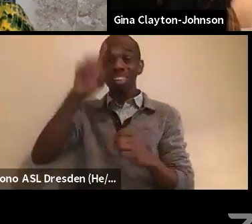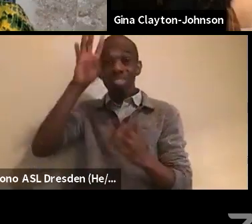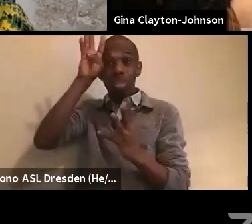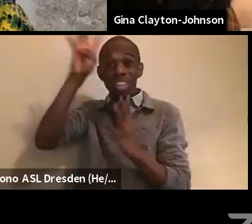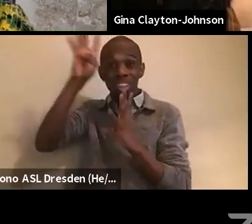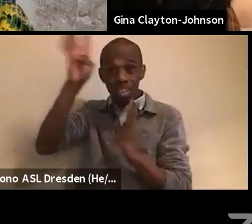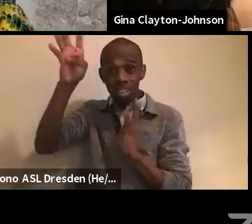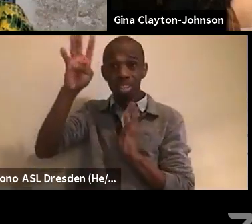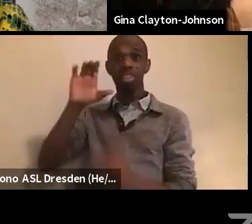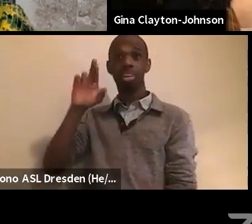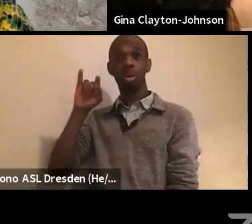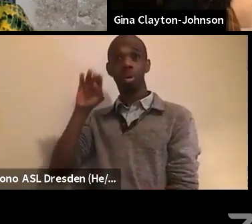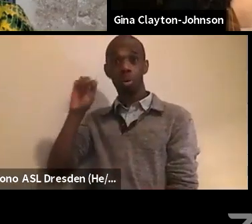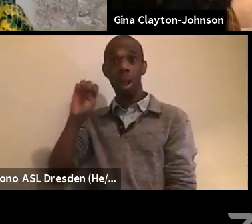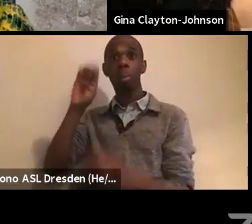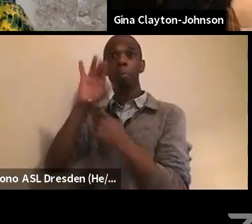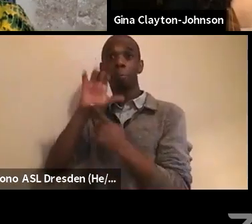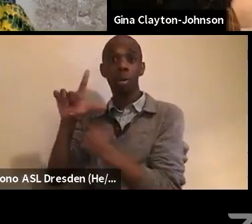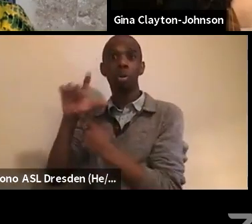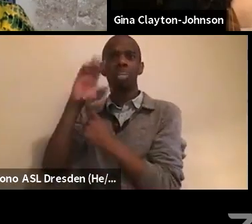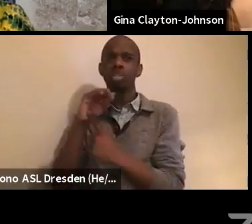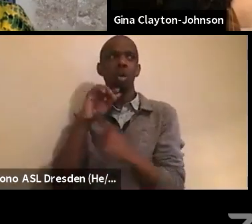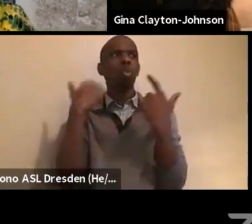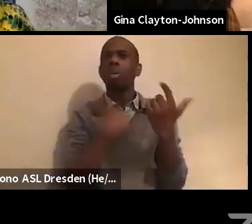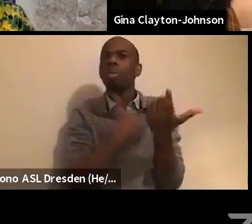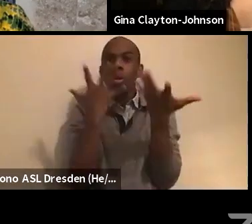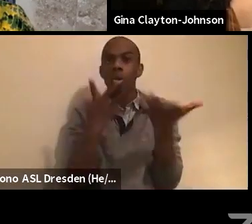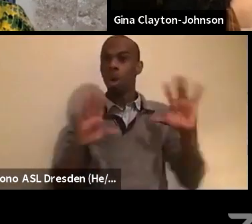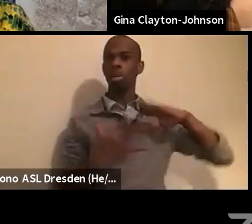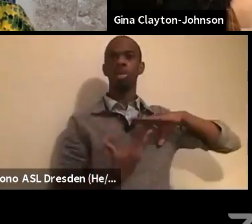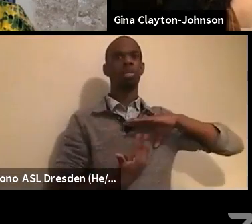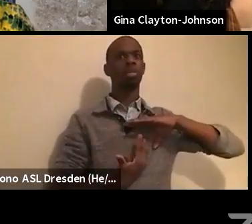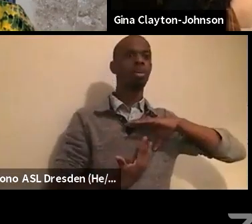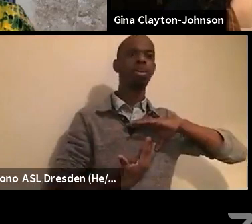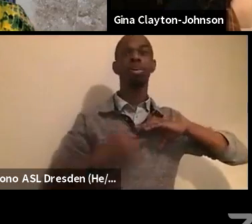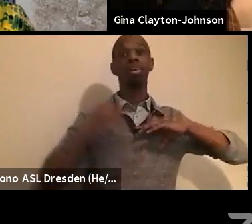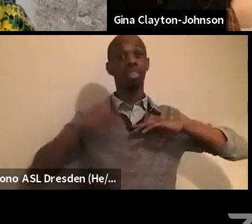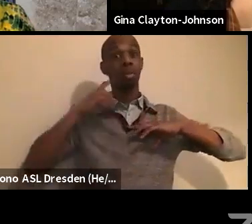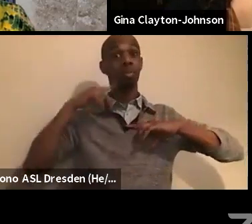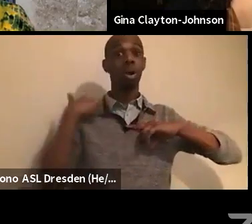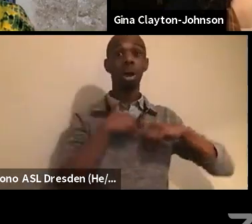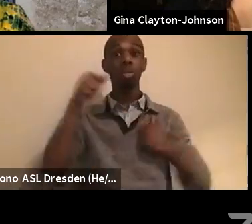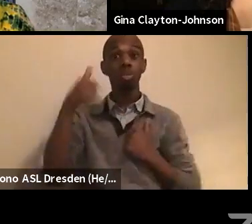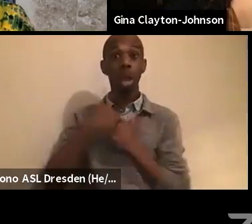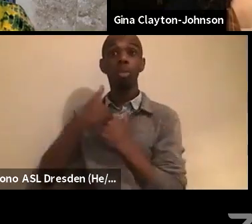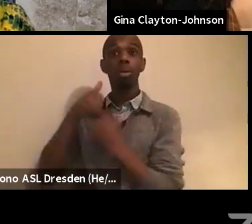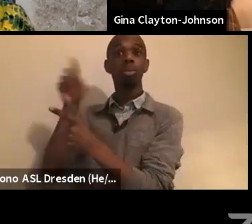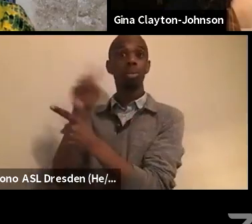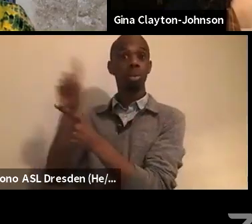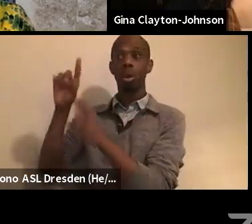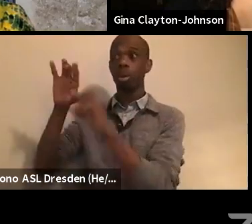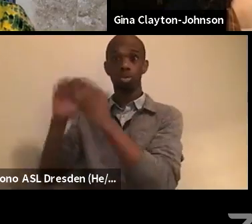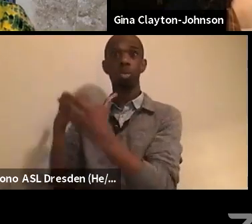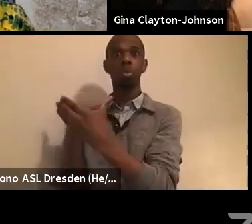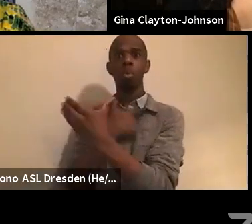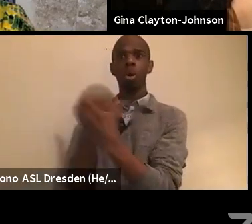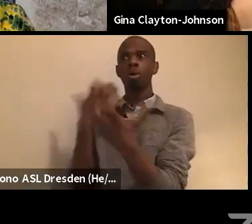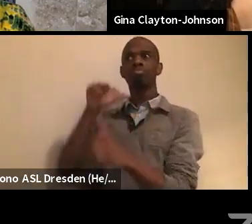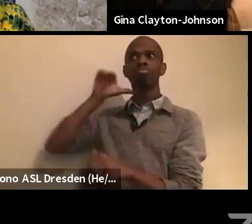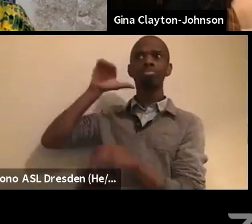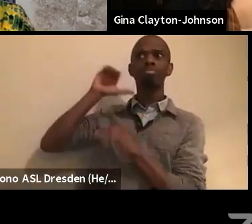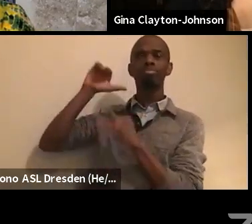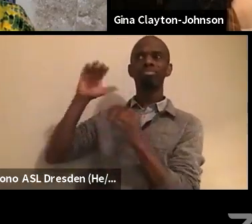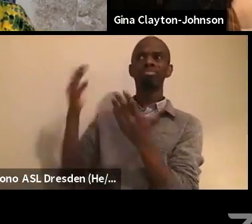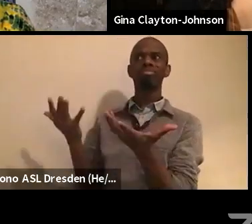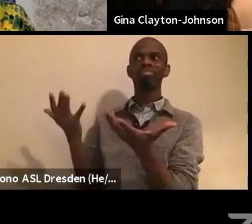so it was actually a politically savvy move for us to challenge the democratic party and remind them, Hey, you cannot